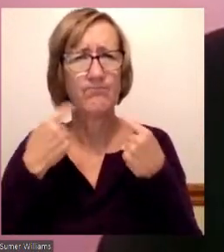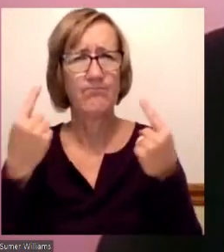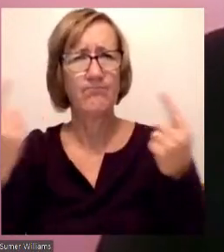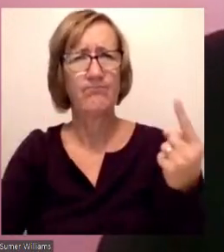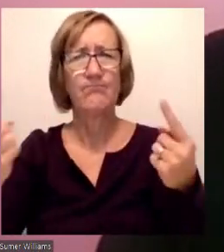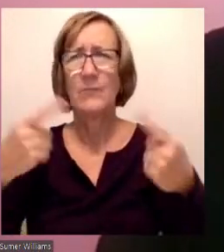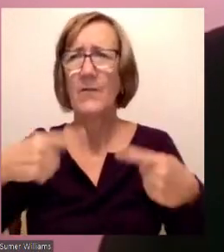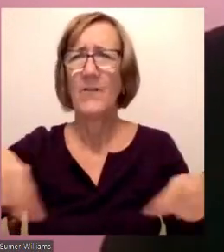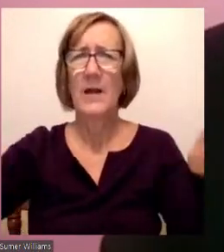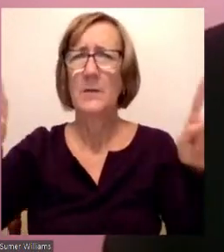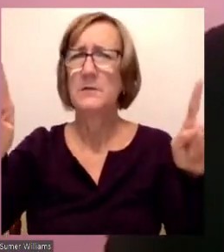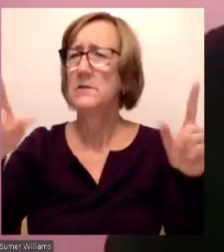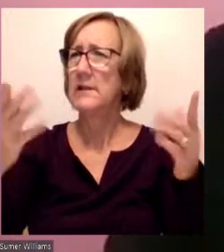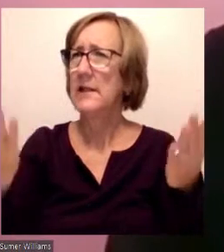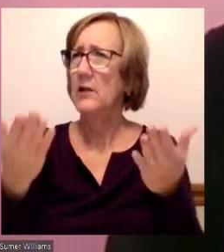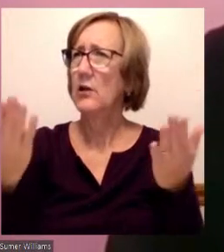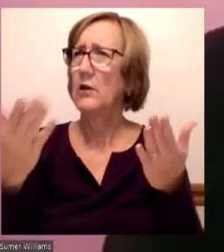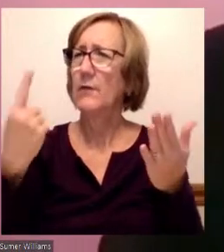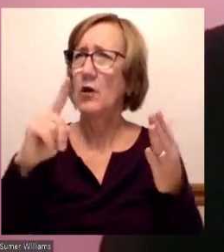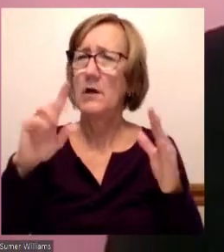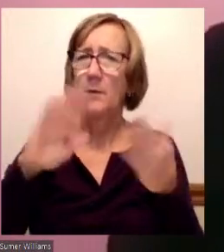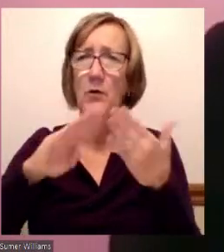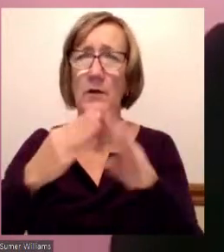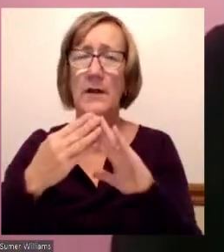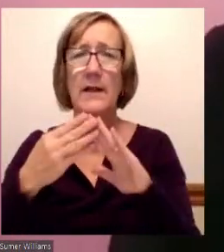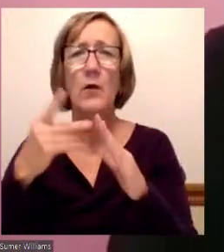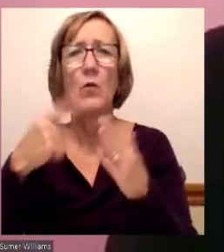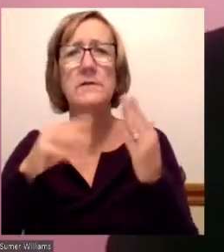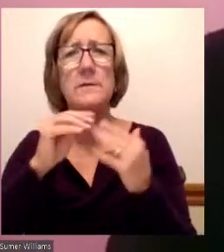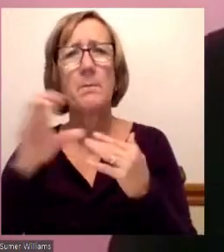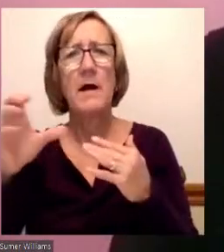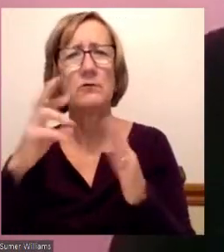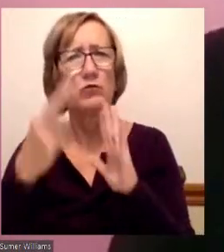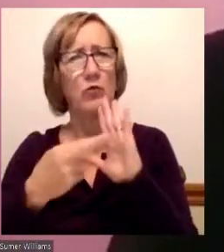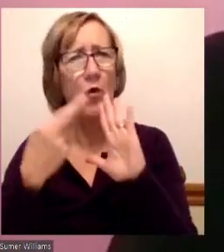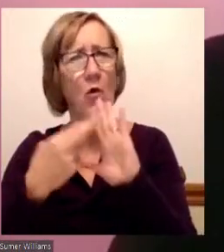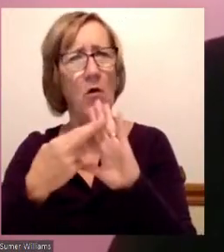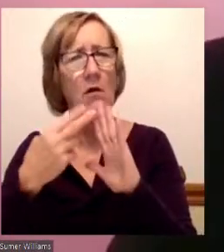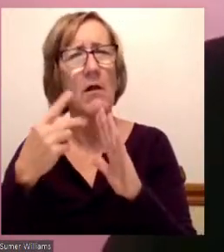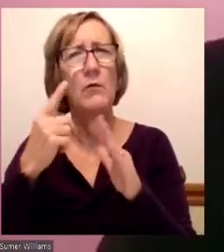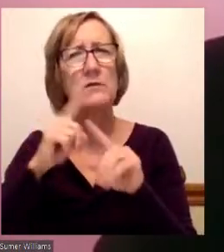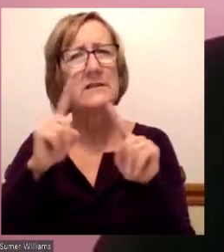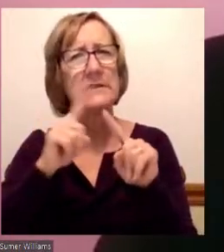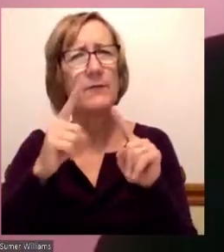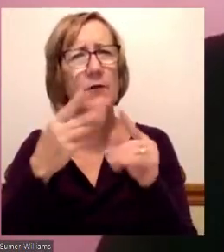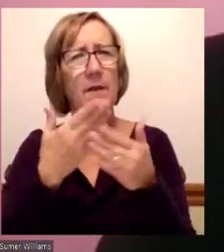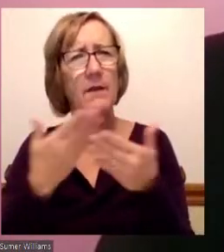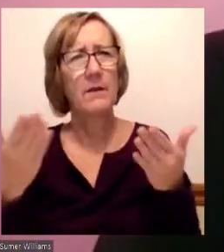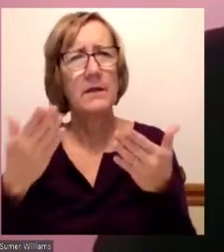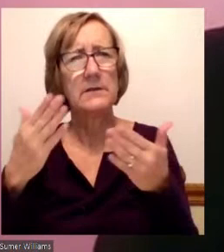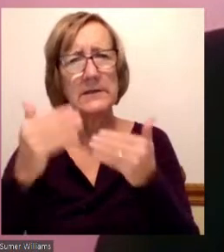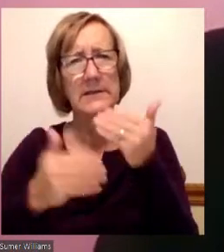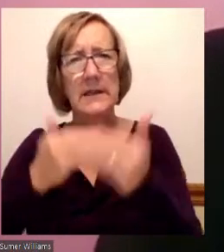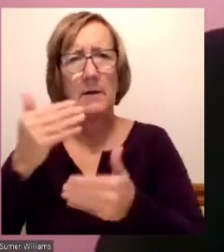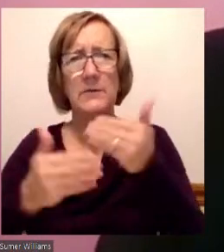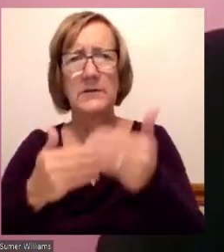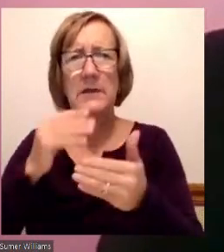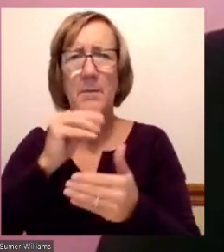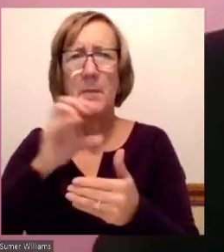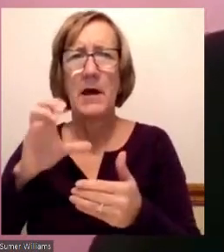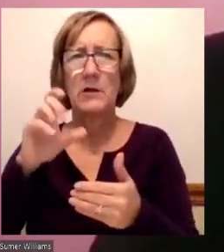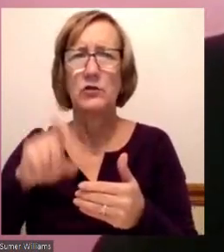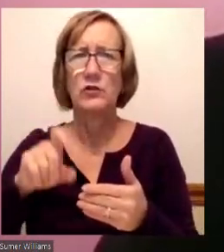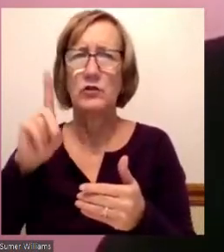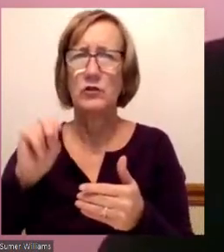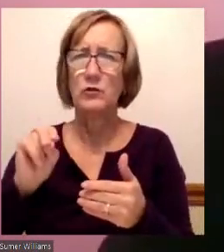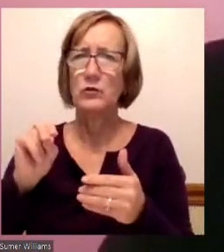in the community and what steps do you think the institution should take towards that end? To begin, we